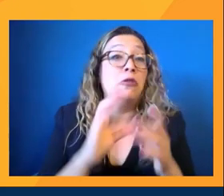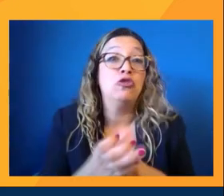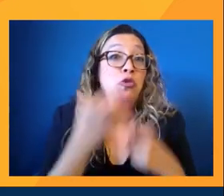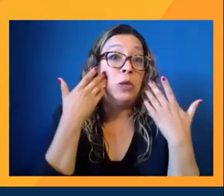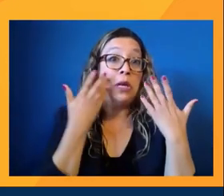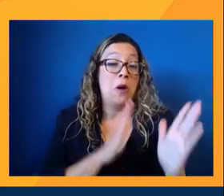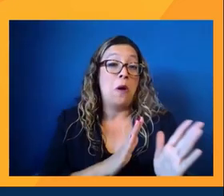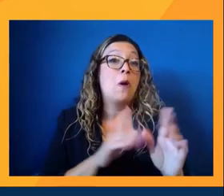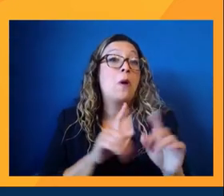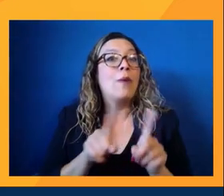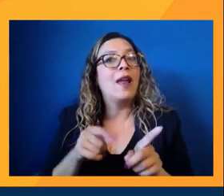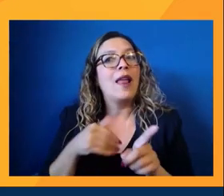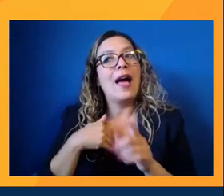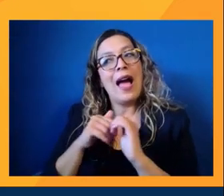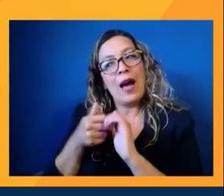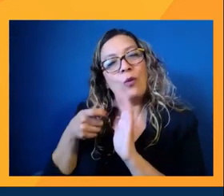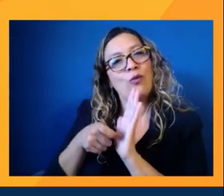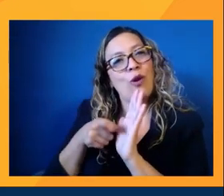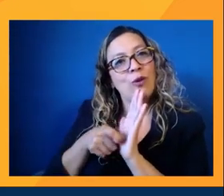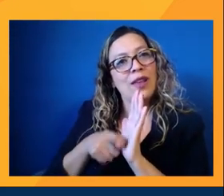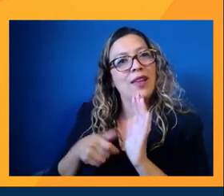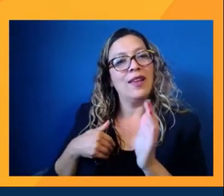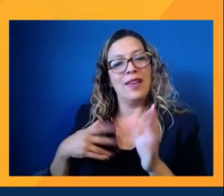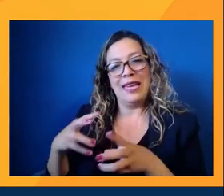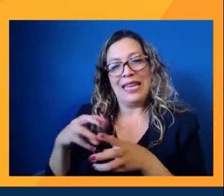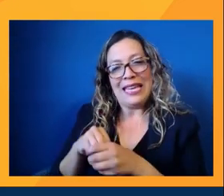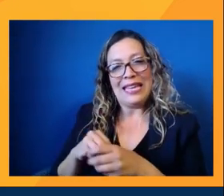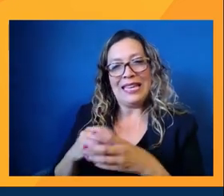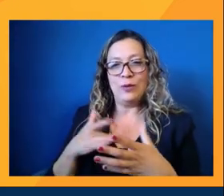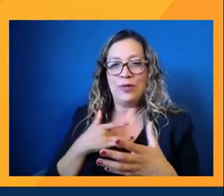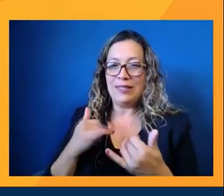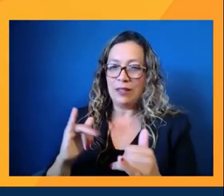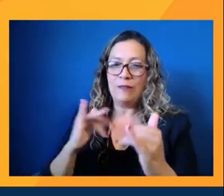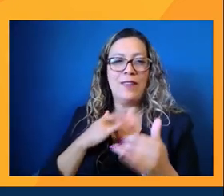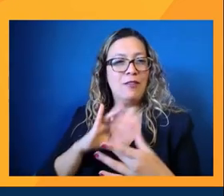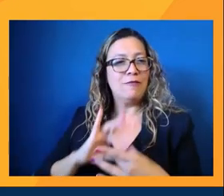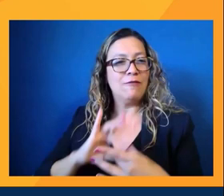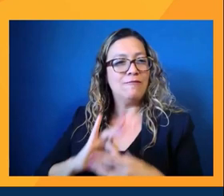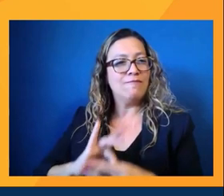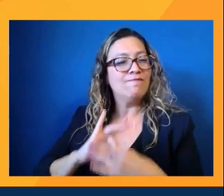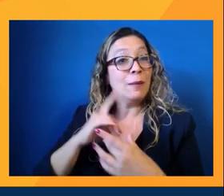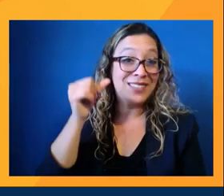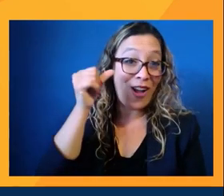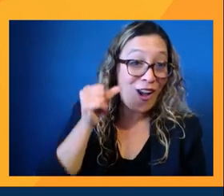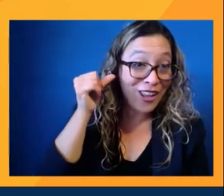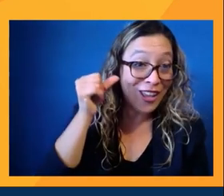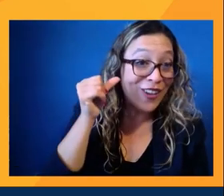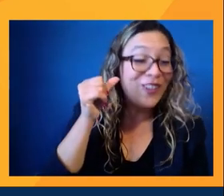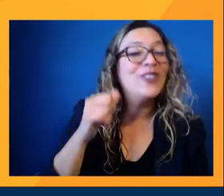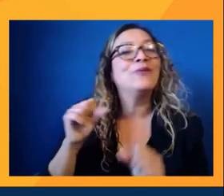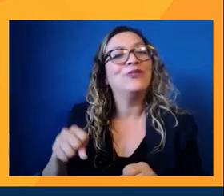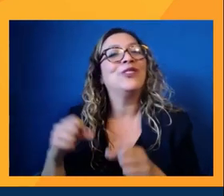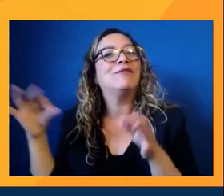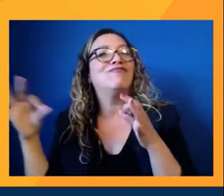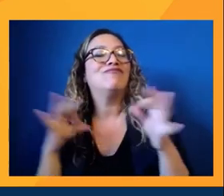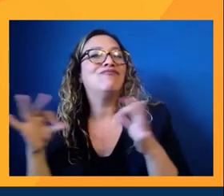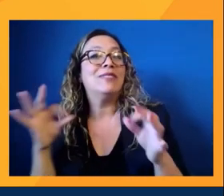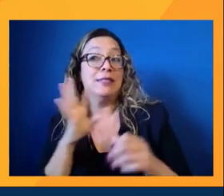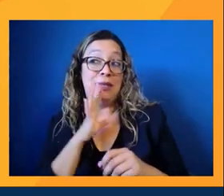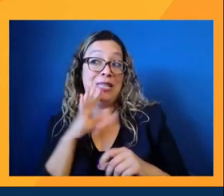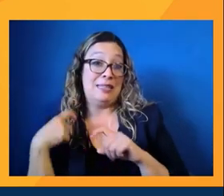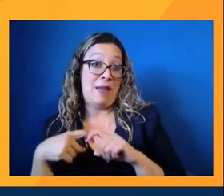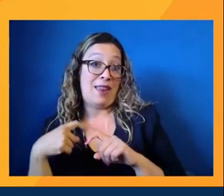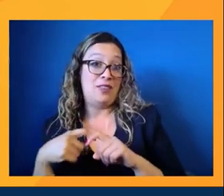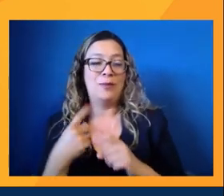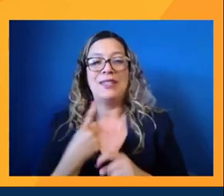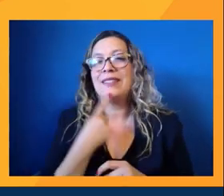write this content is that in the context of it, also because it's audio, you're able to explain. You can speak in Spanish, but then say something